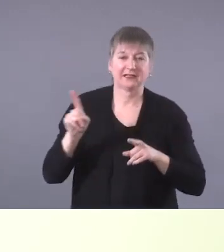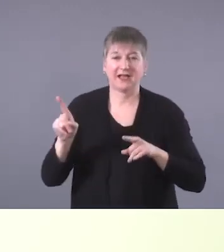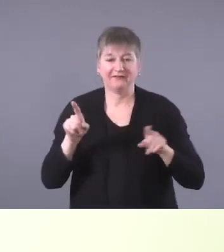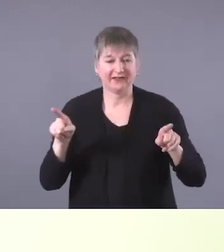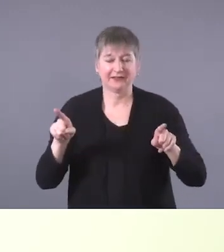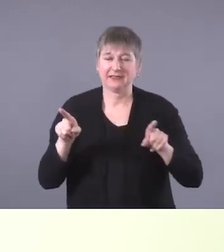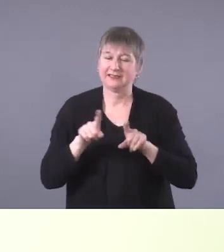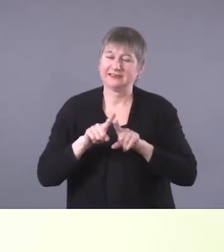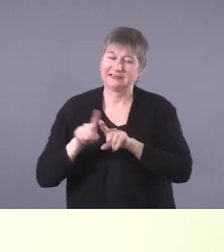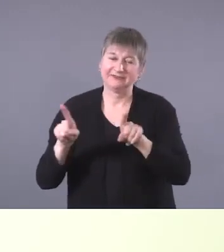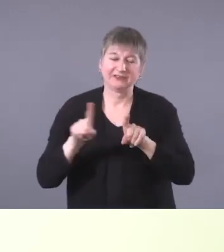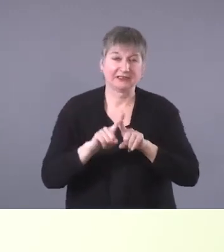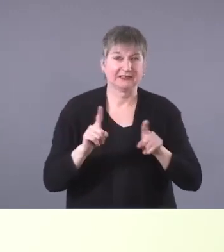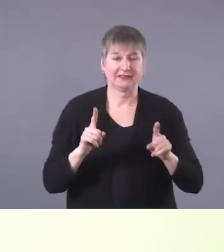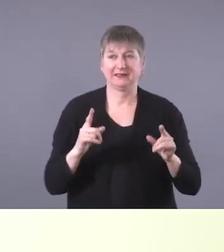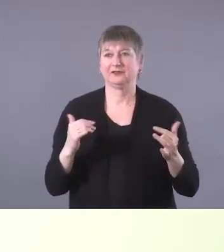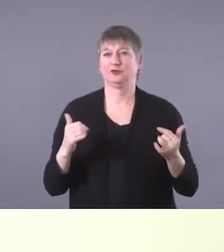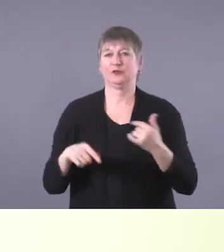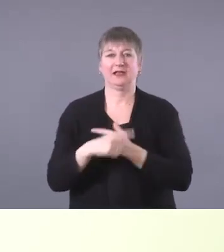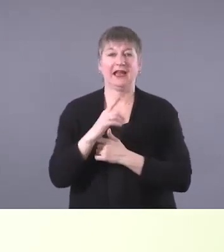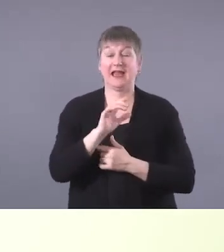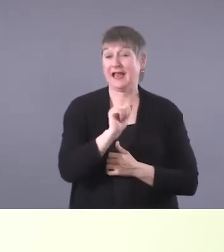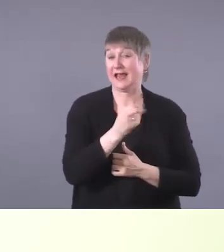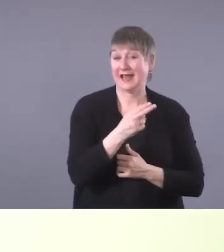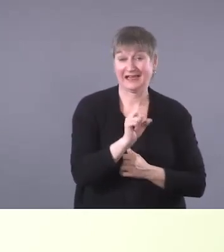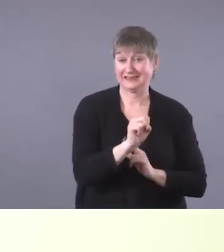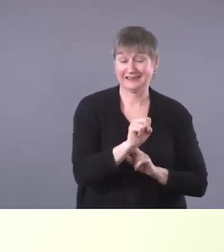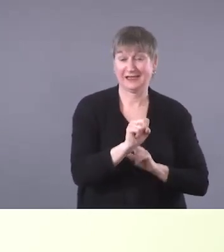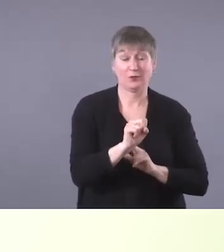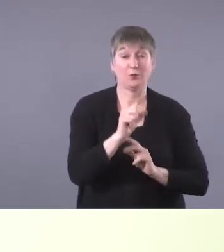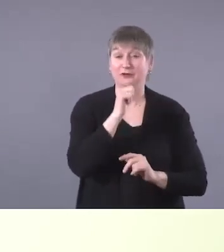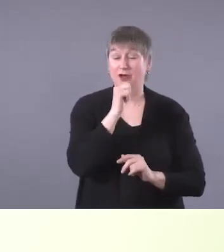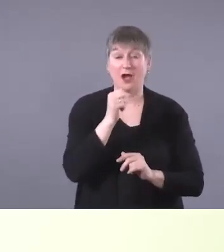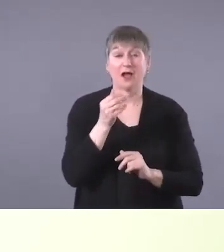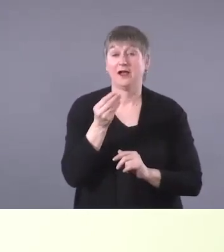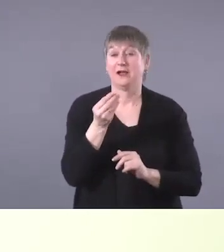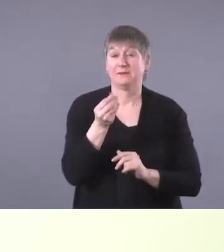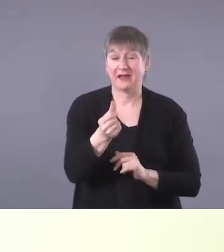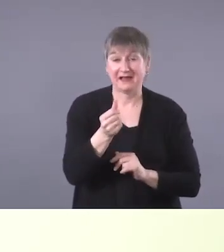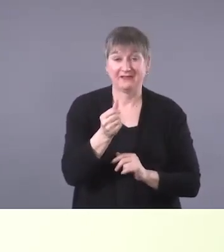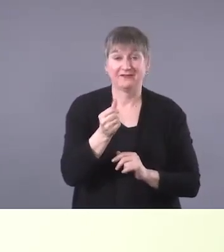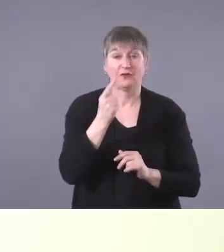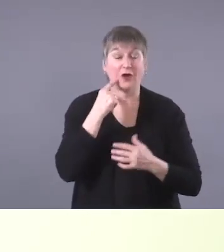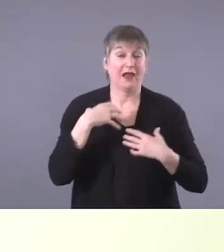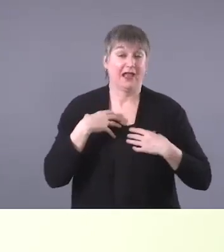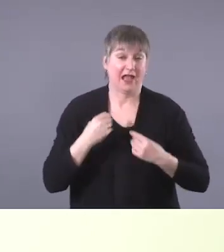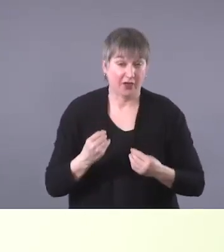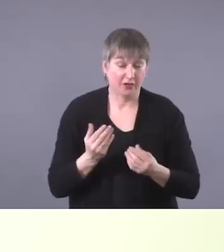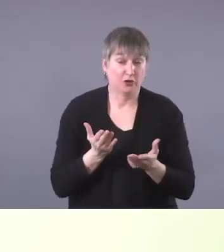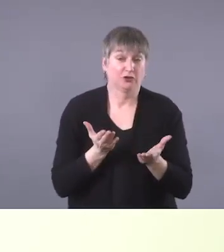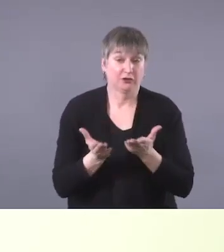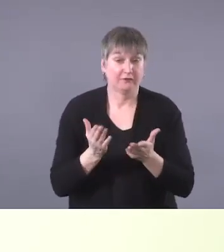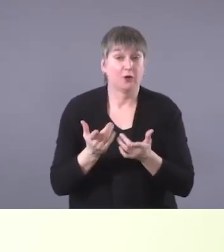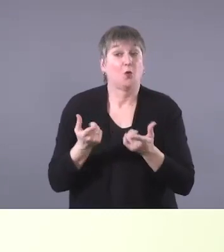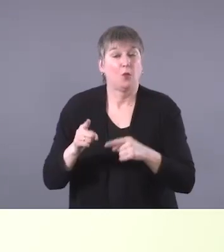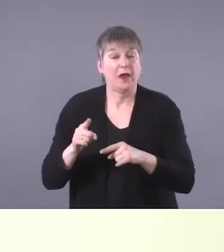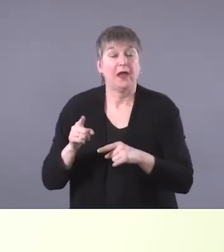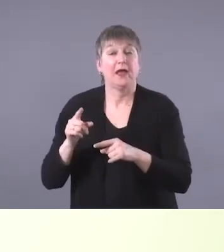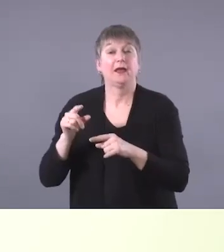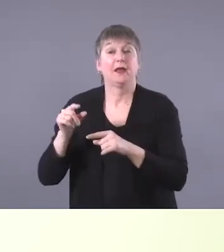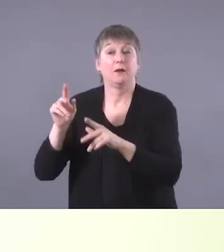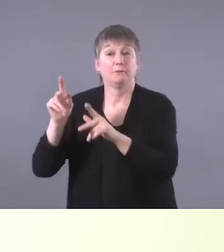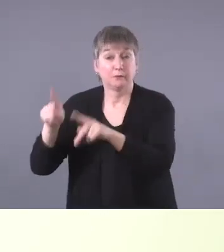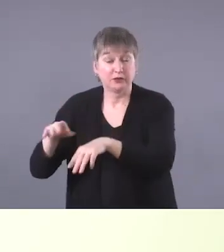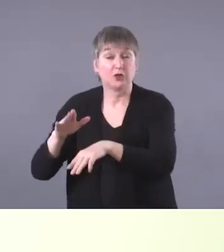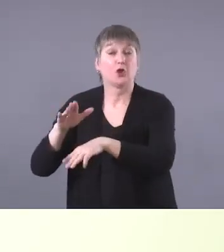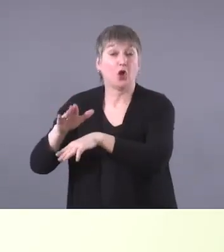still today, AHS doesn't typically fund the provision of, of health related services on reserve. Um, and